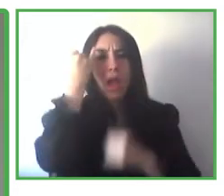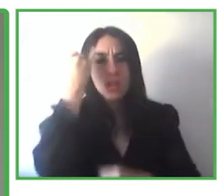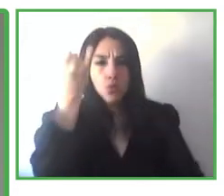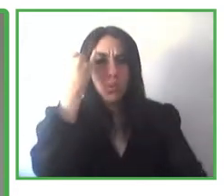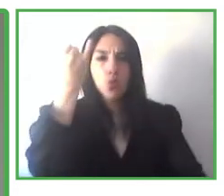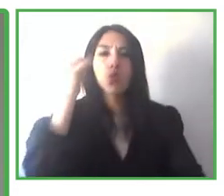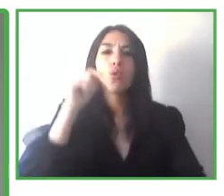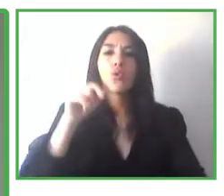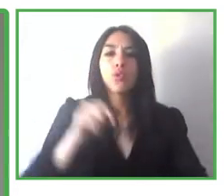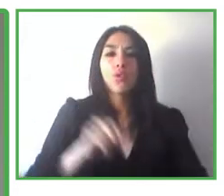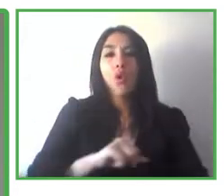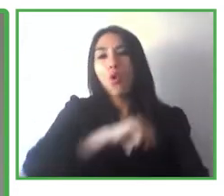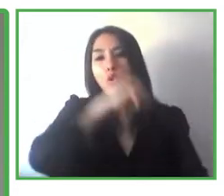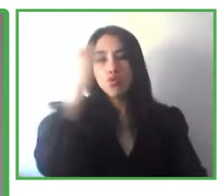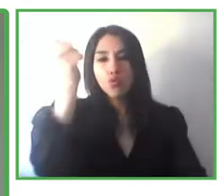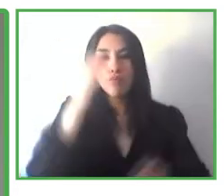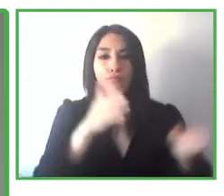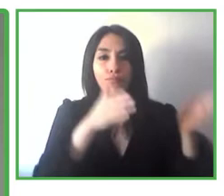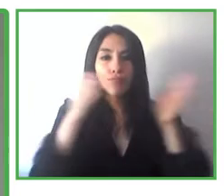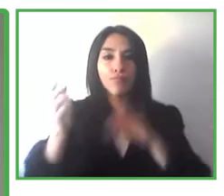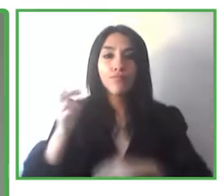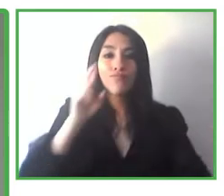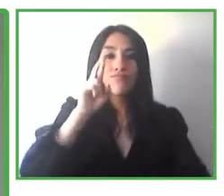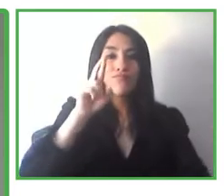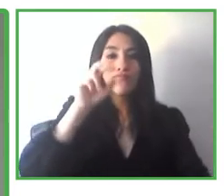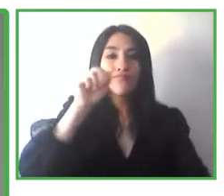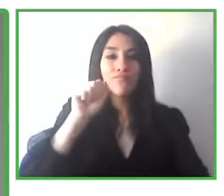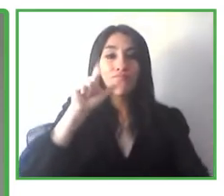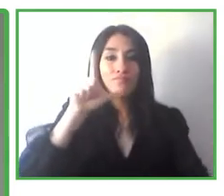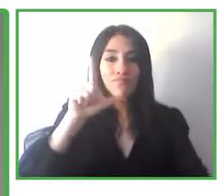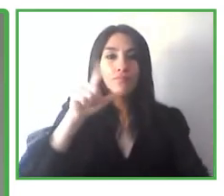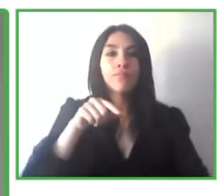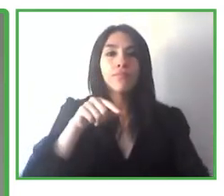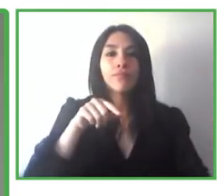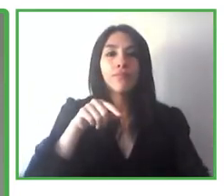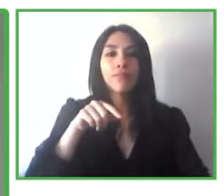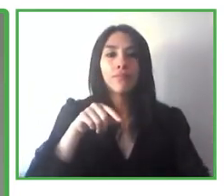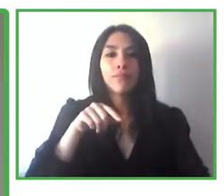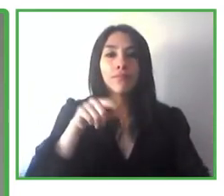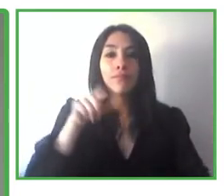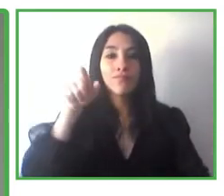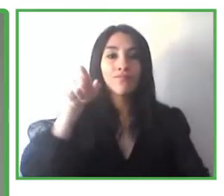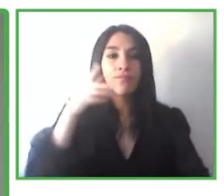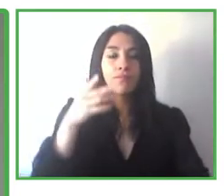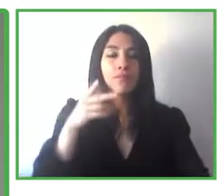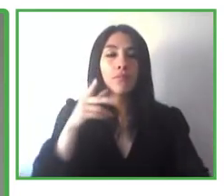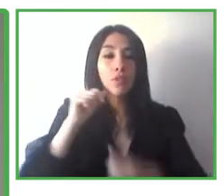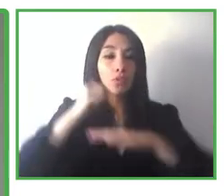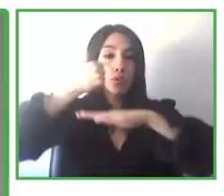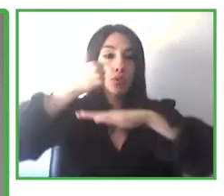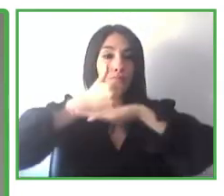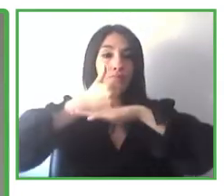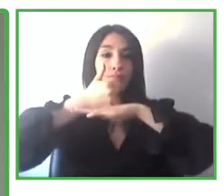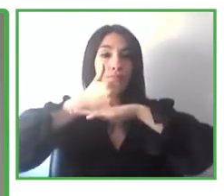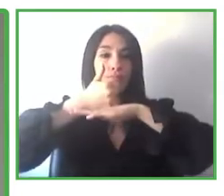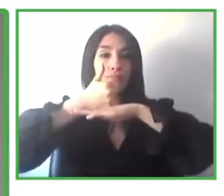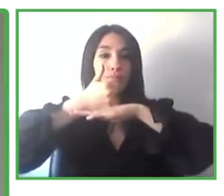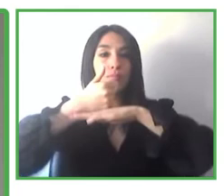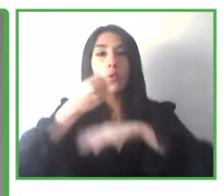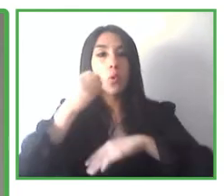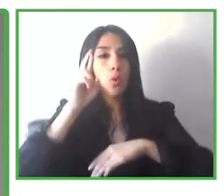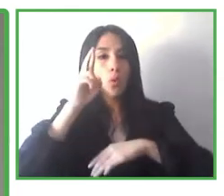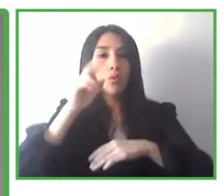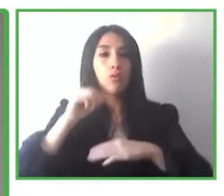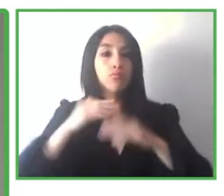we also have with us Raul Moreno, who is the head or the leader